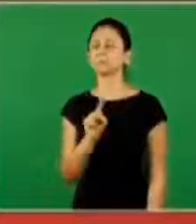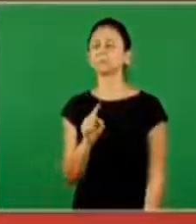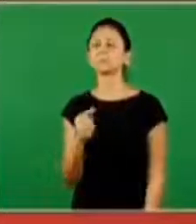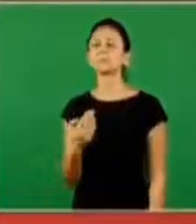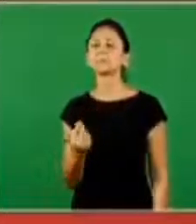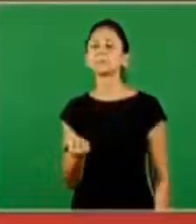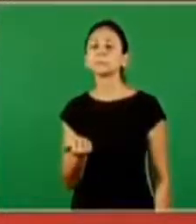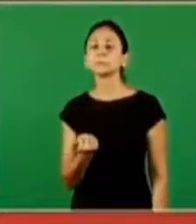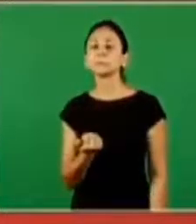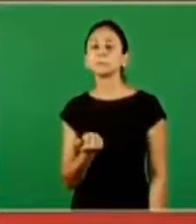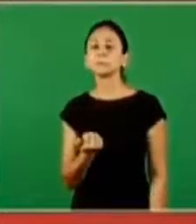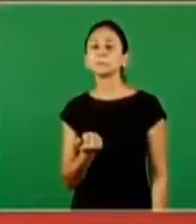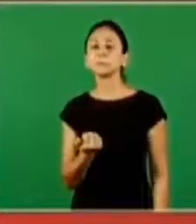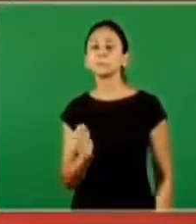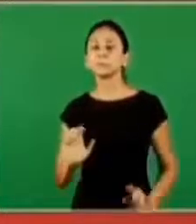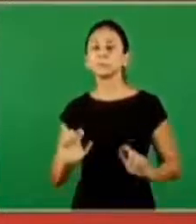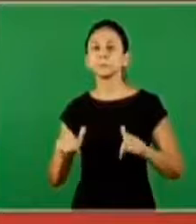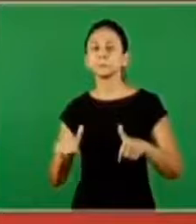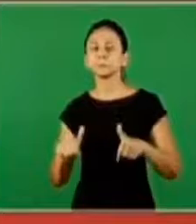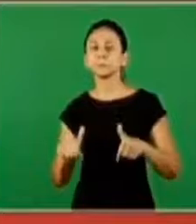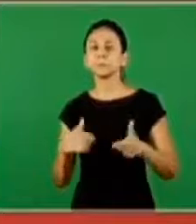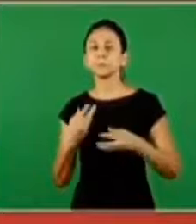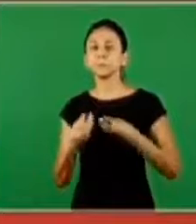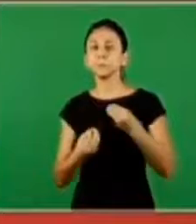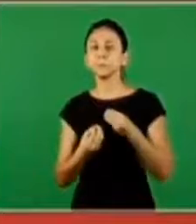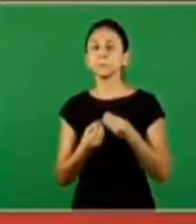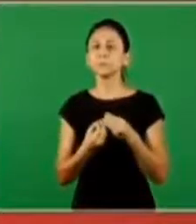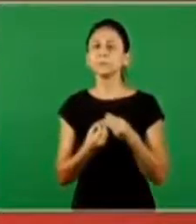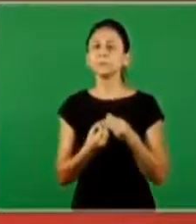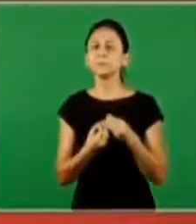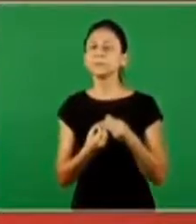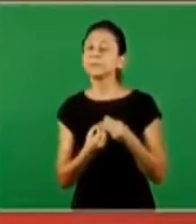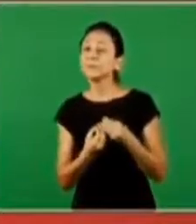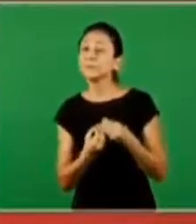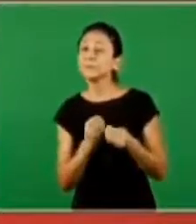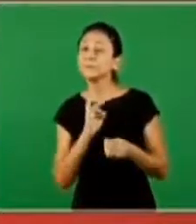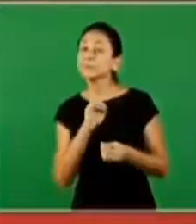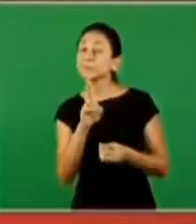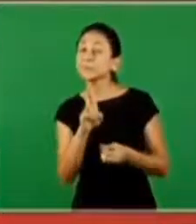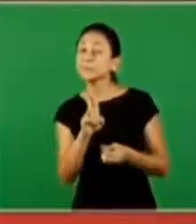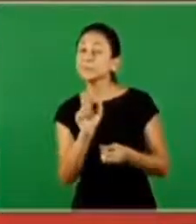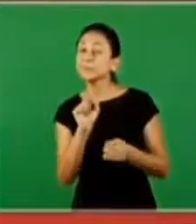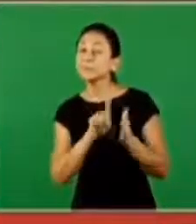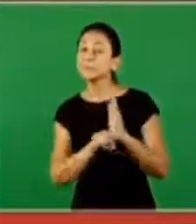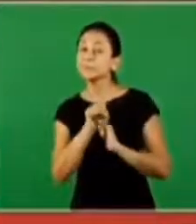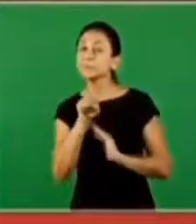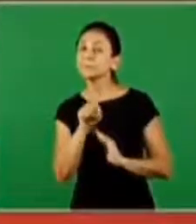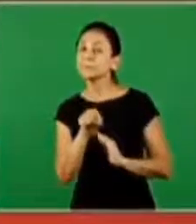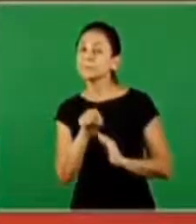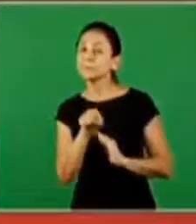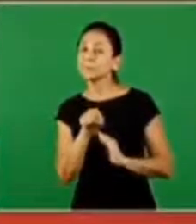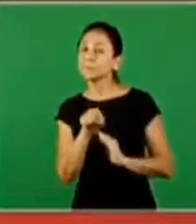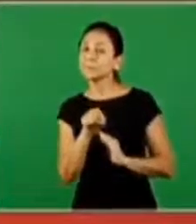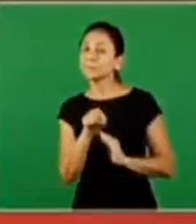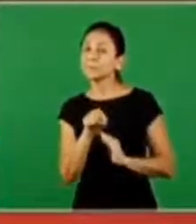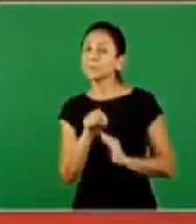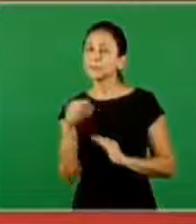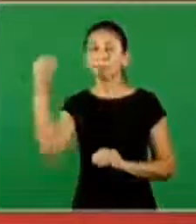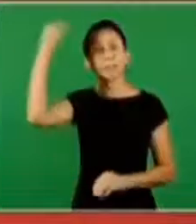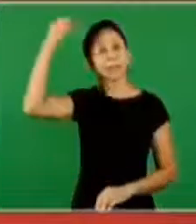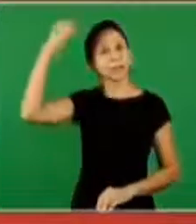It comes through revelation. What? Re? Exactly. Revelation.